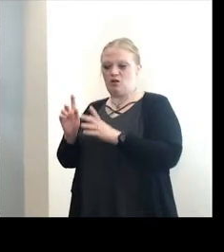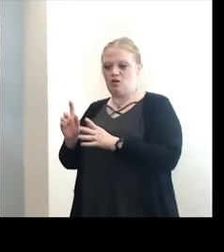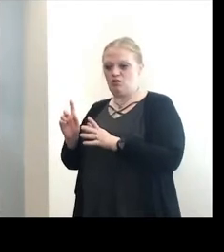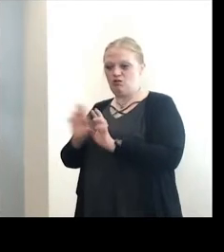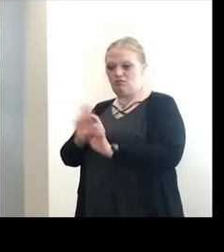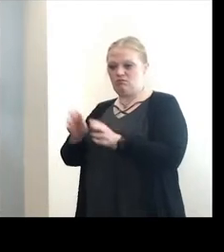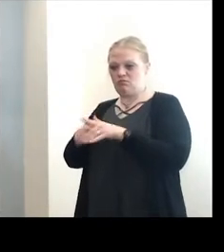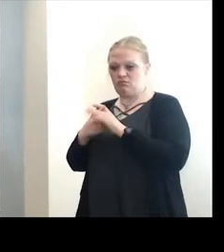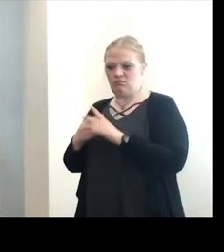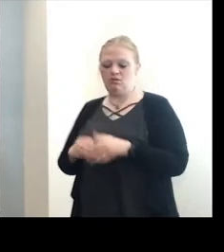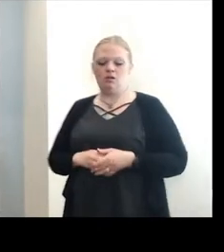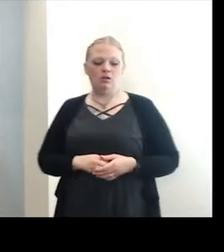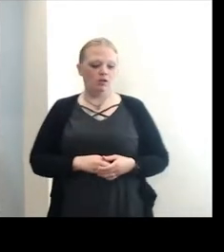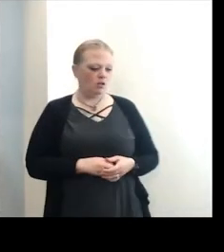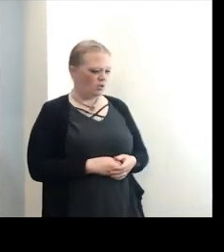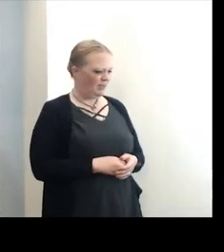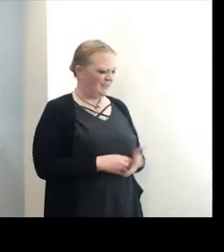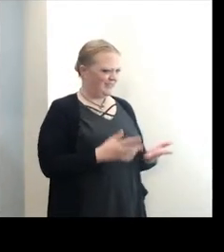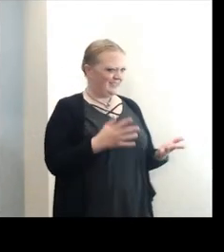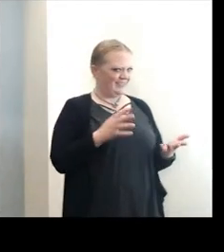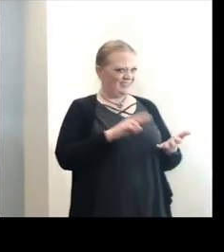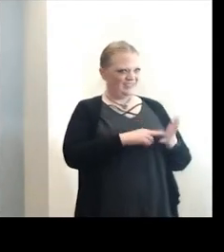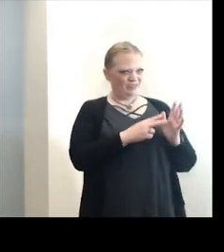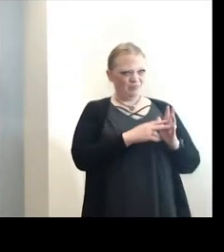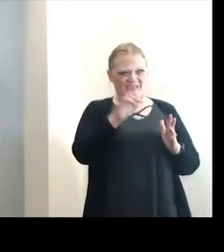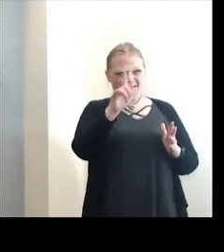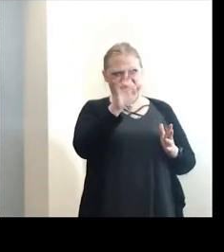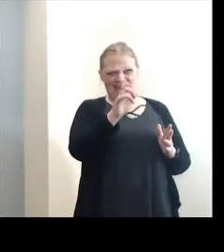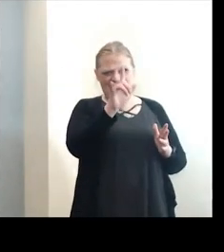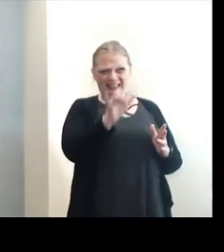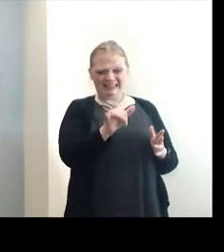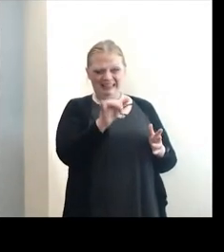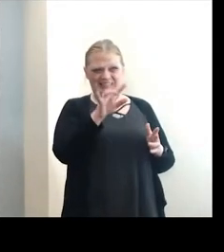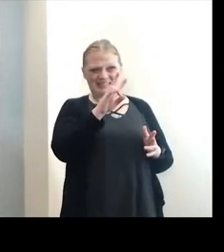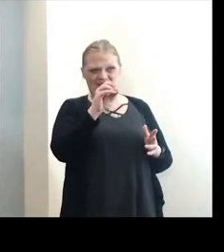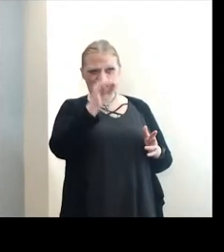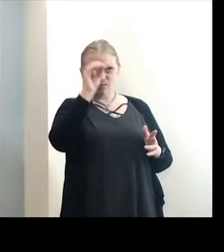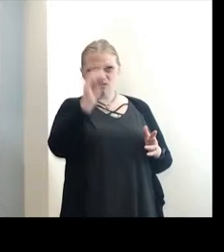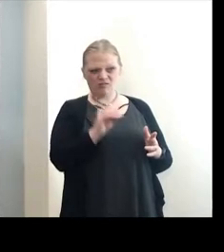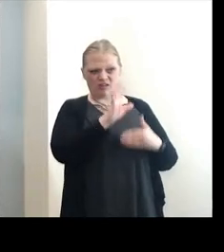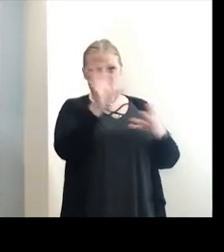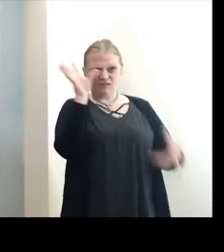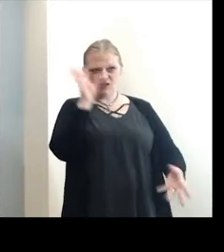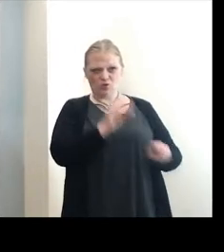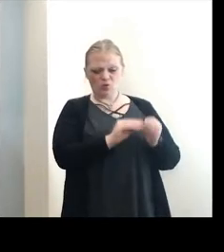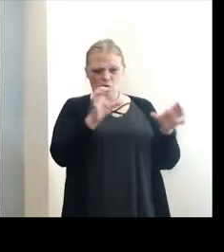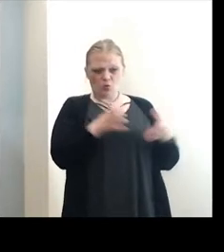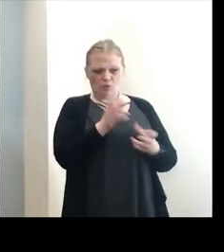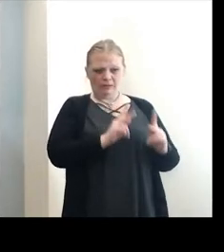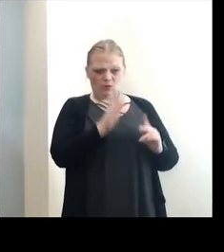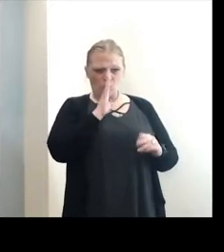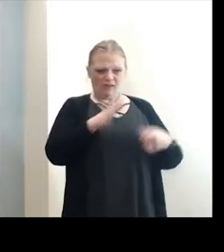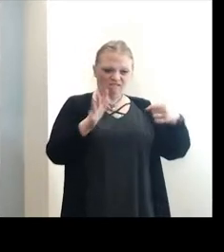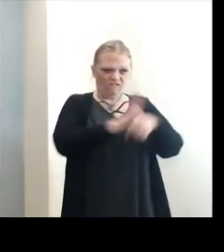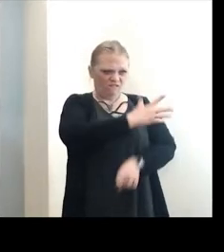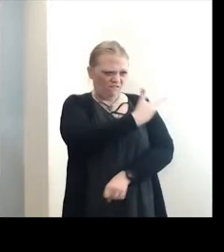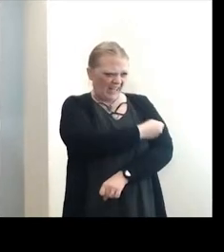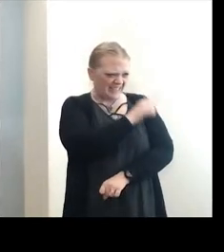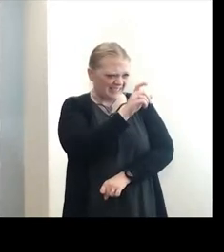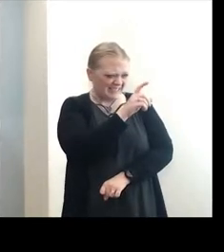So do you mean how likely is it that 70% of our Erie County population will be fully vaccinated?